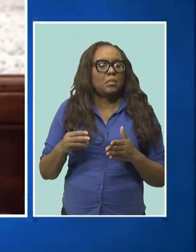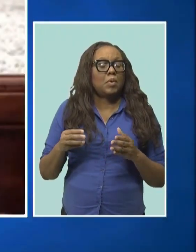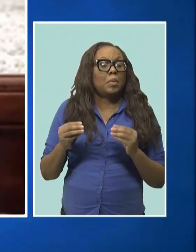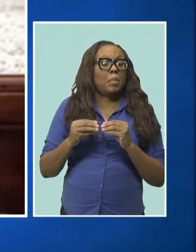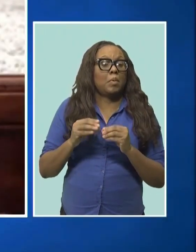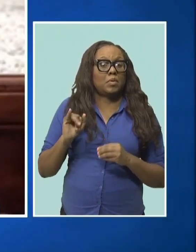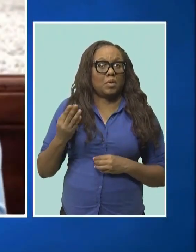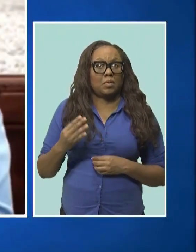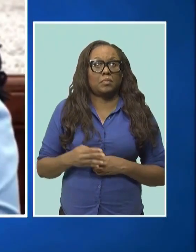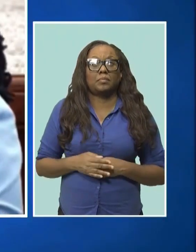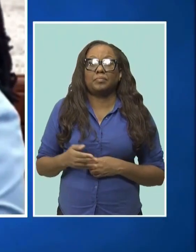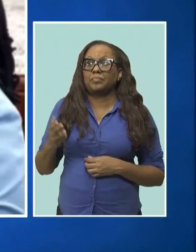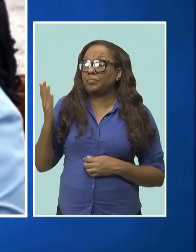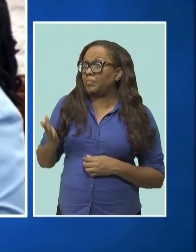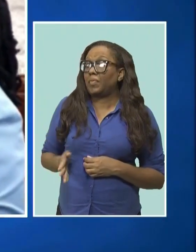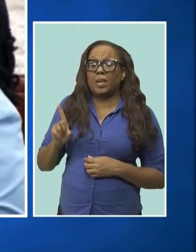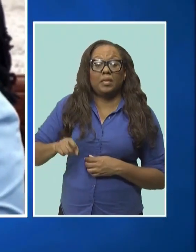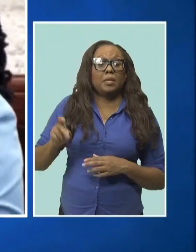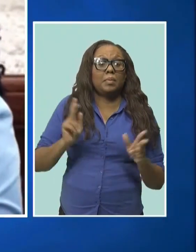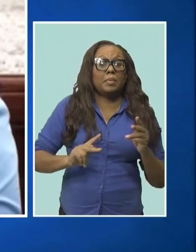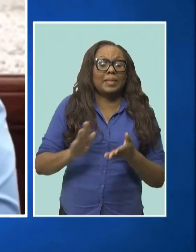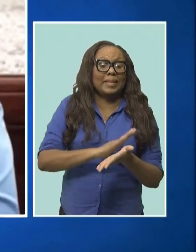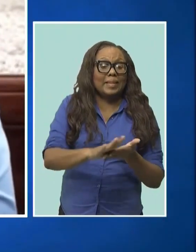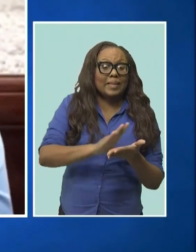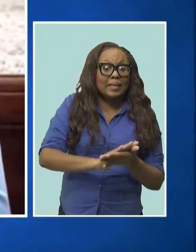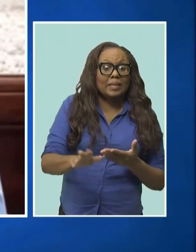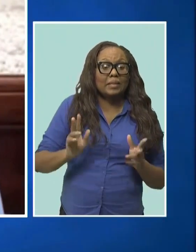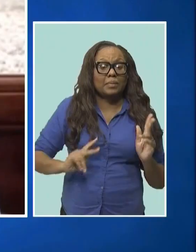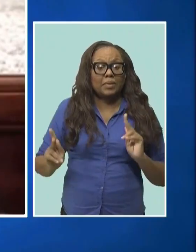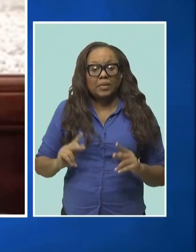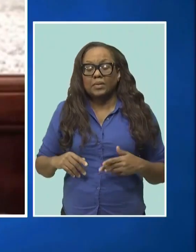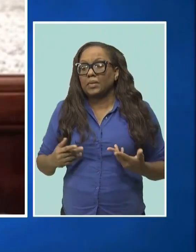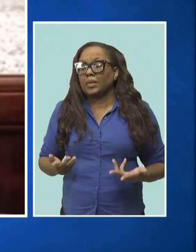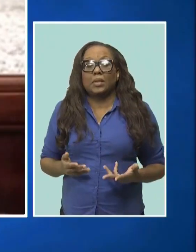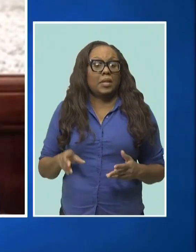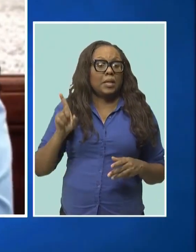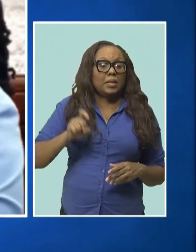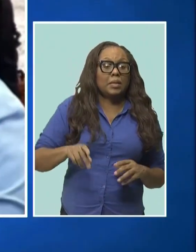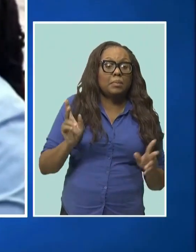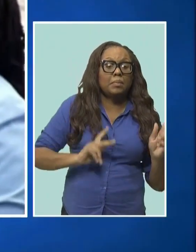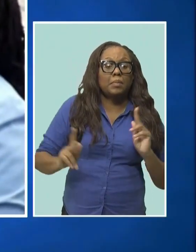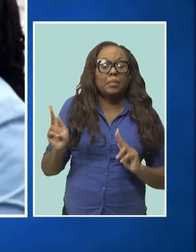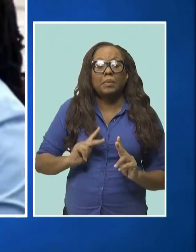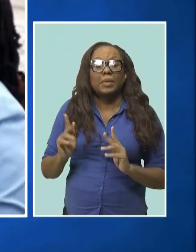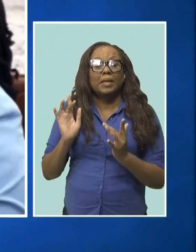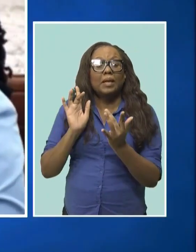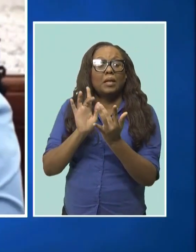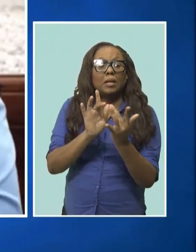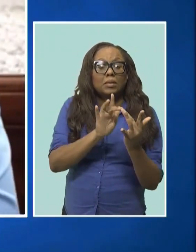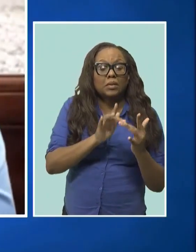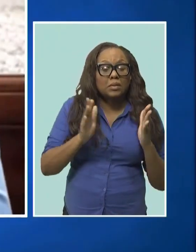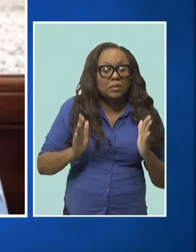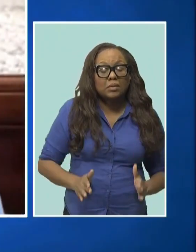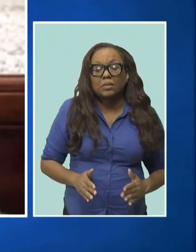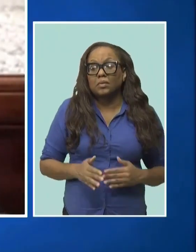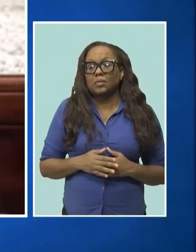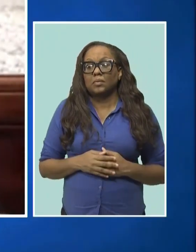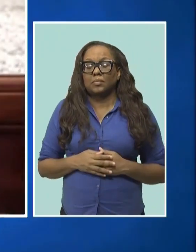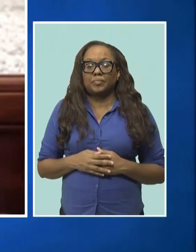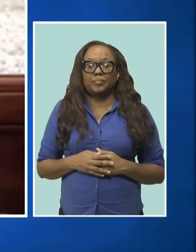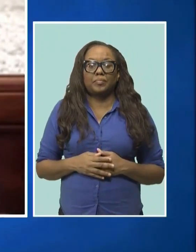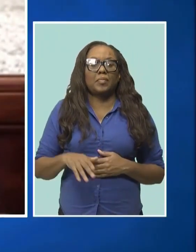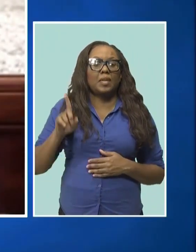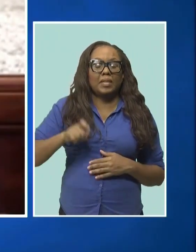need people to clean the place. You need people to be consultants with the place. You need people to be